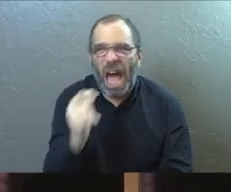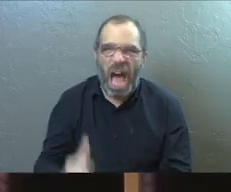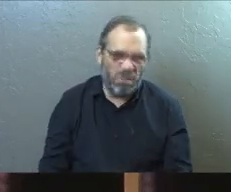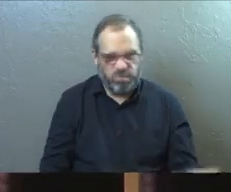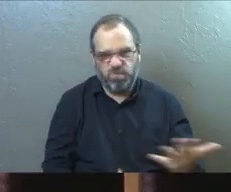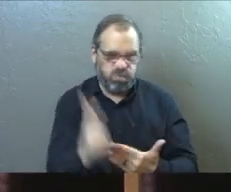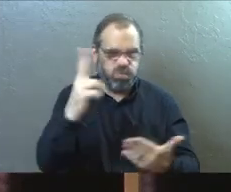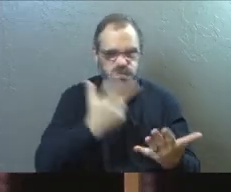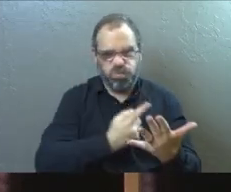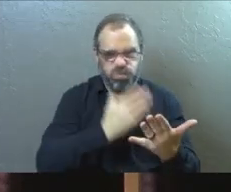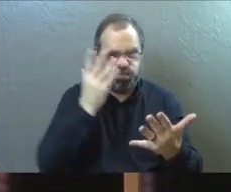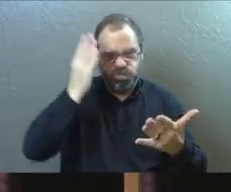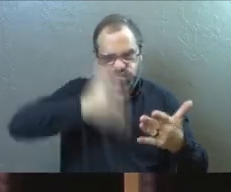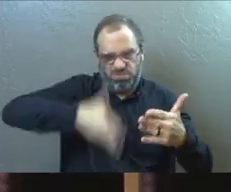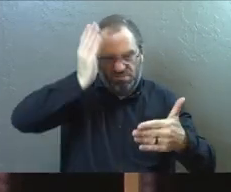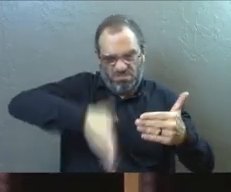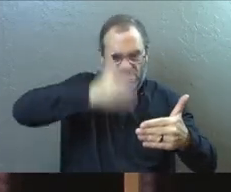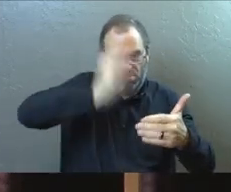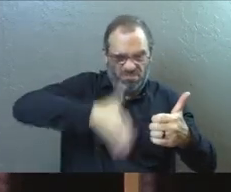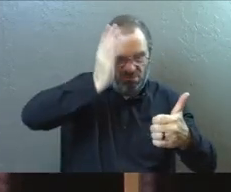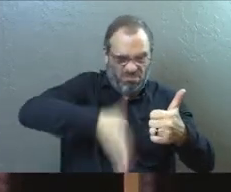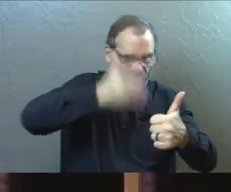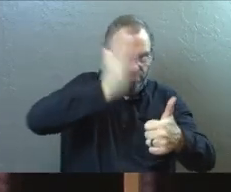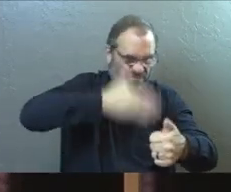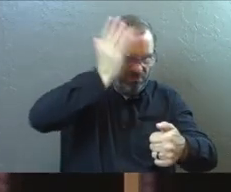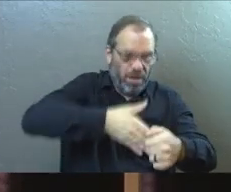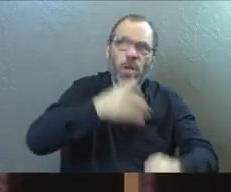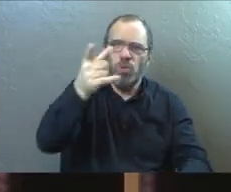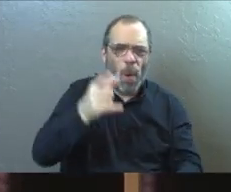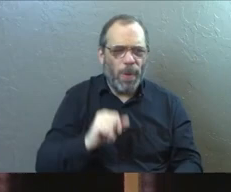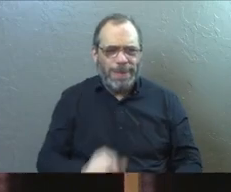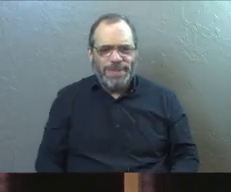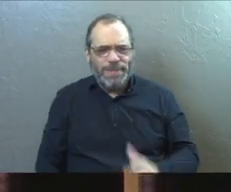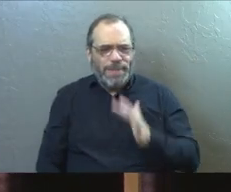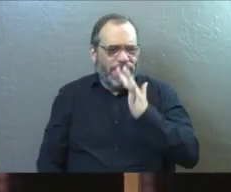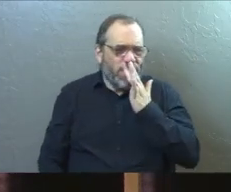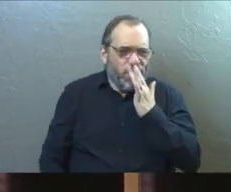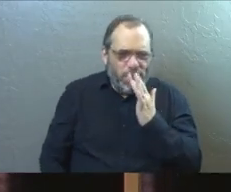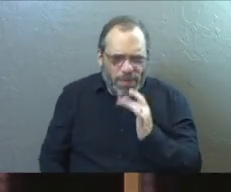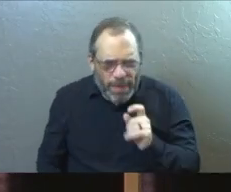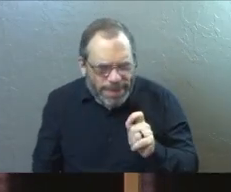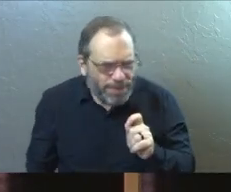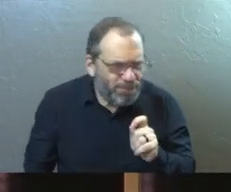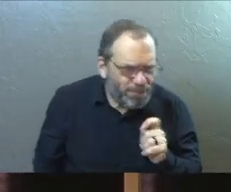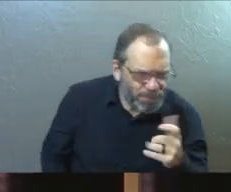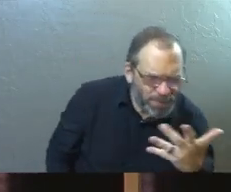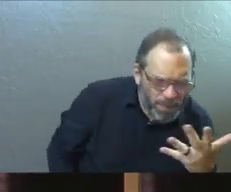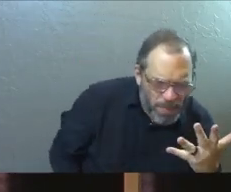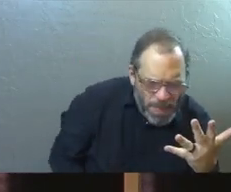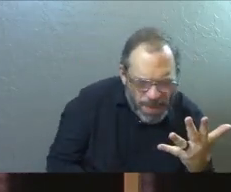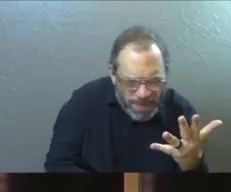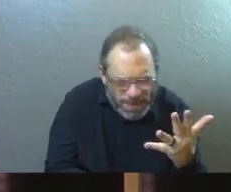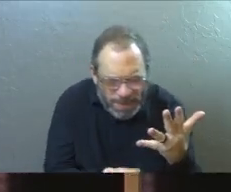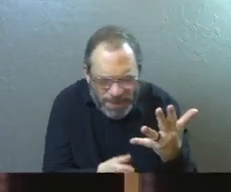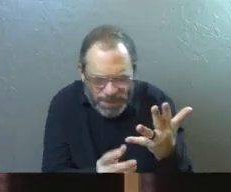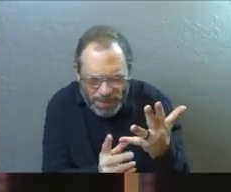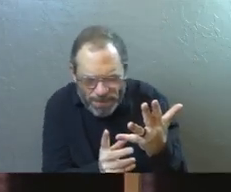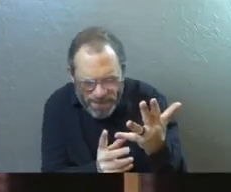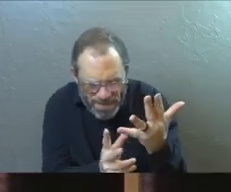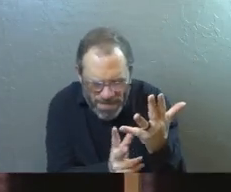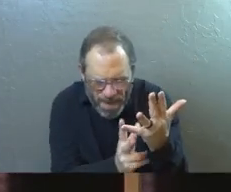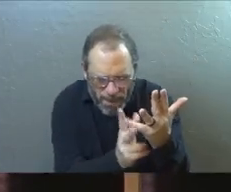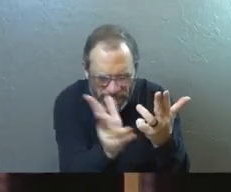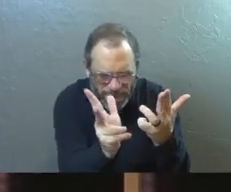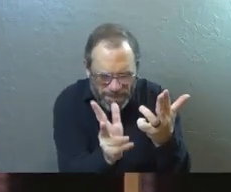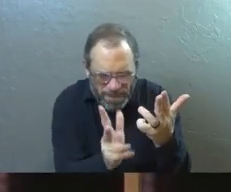just hacking away at things. Right? Like he's very surgically, precisely removing the things in your life